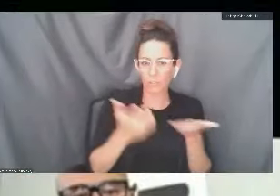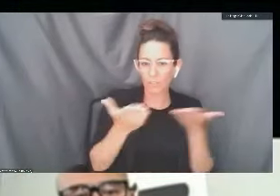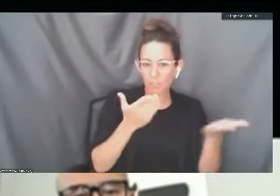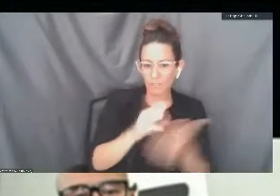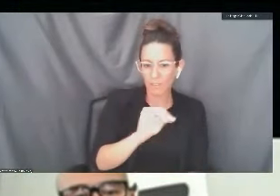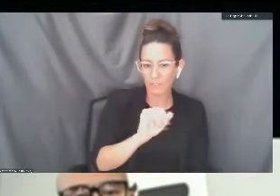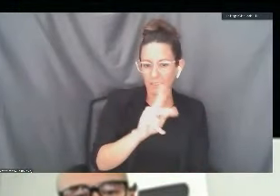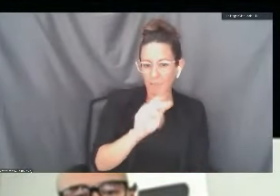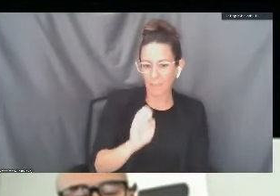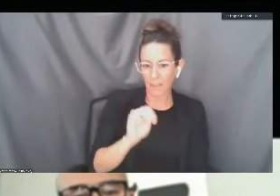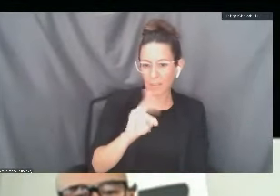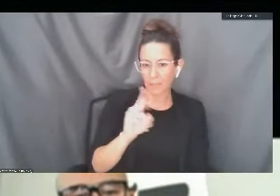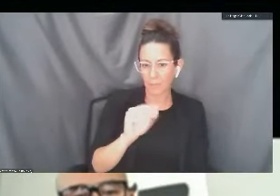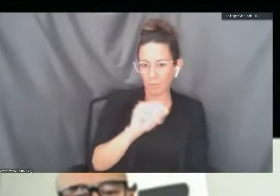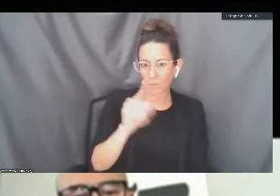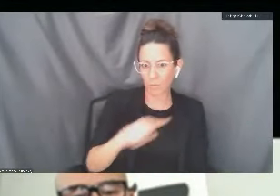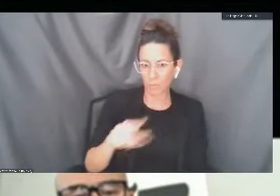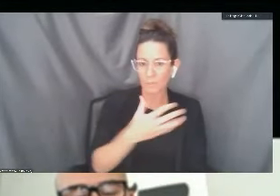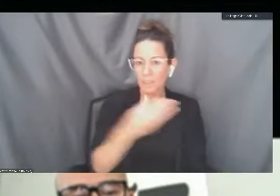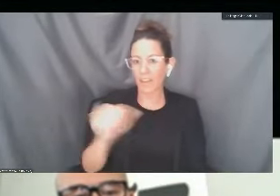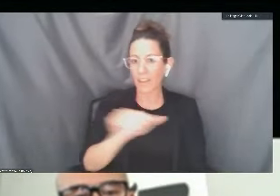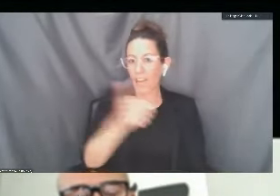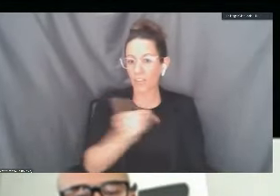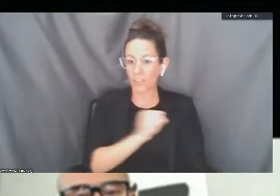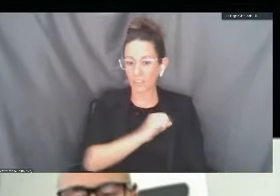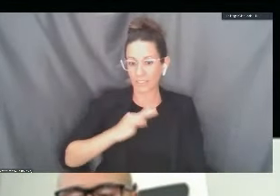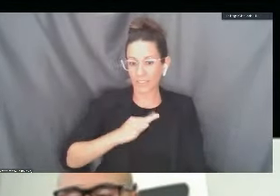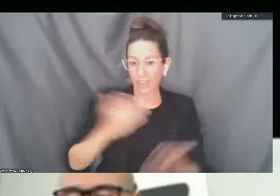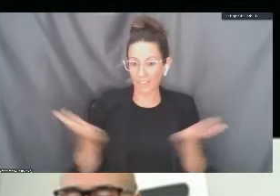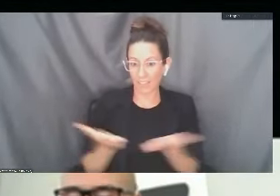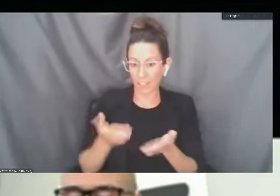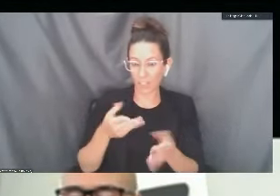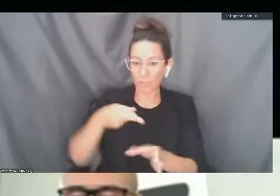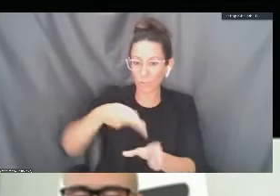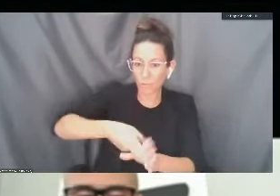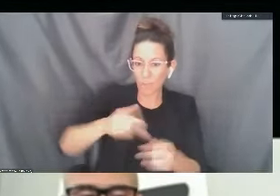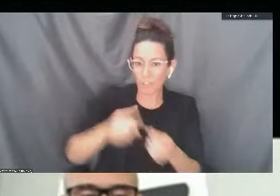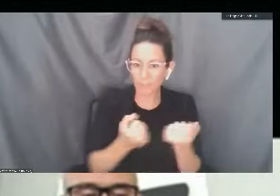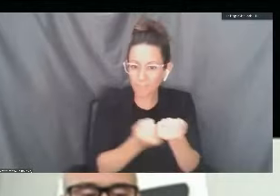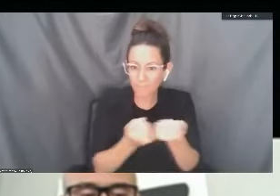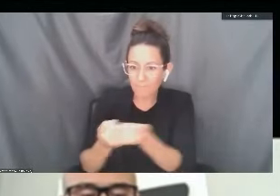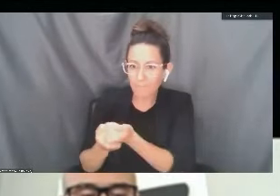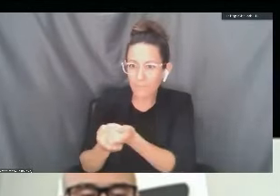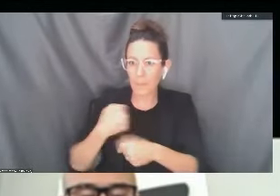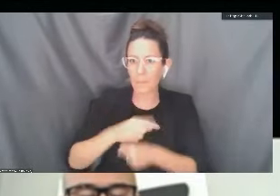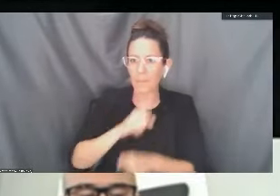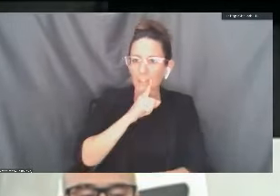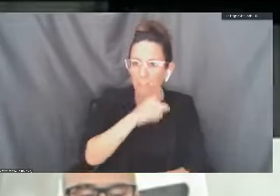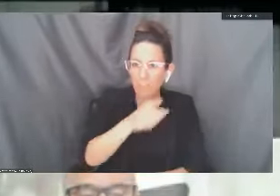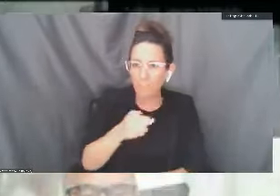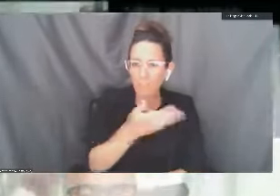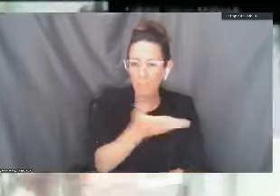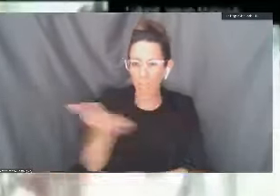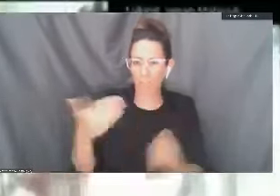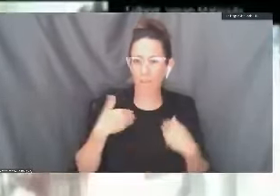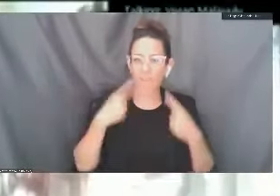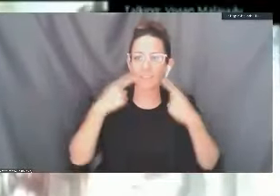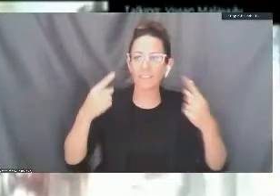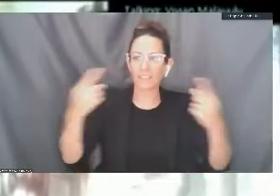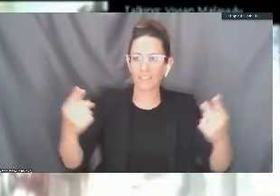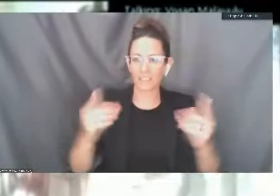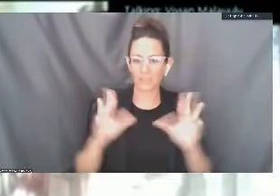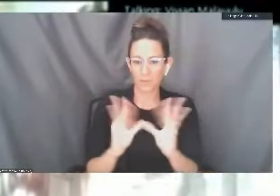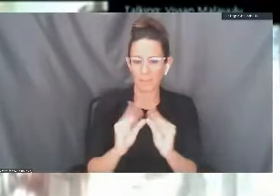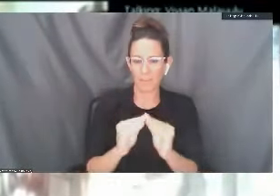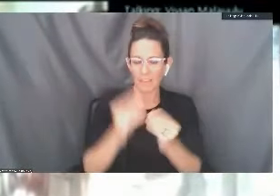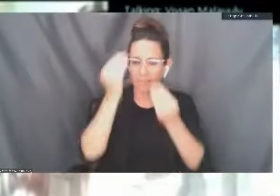Munoz. And all of the other staff members who are here to assure you and ensure that you have a successful town hall